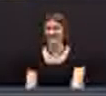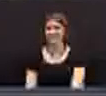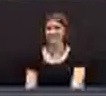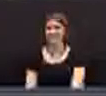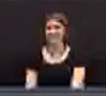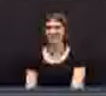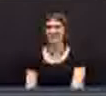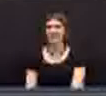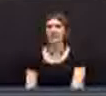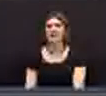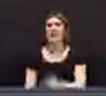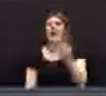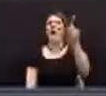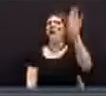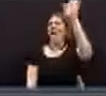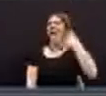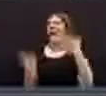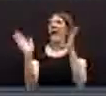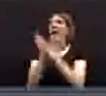I ask for a division.